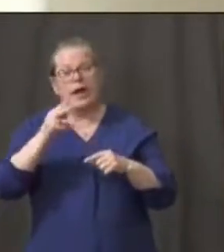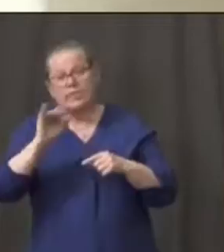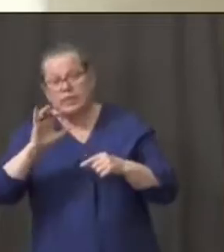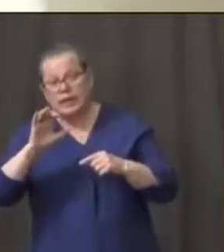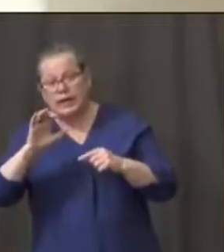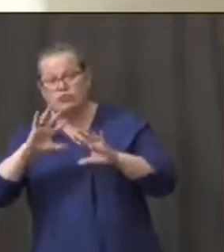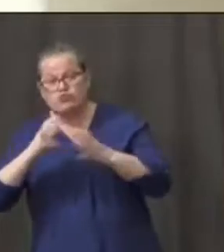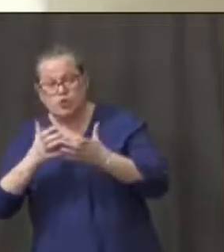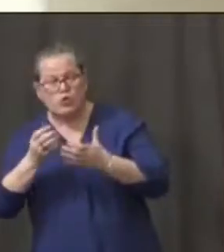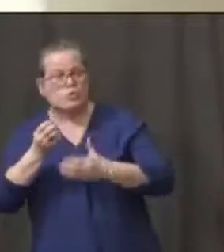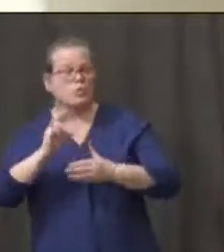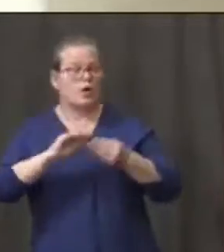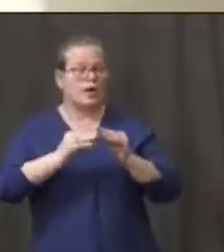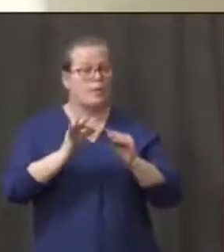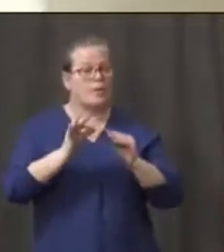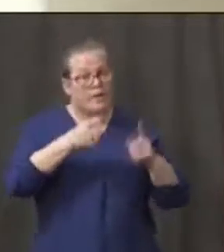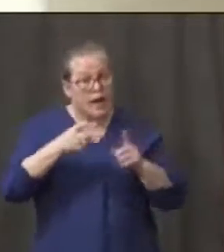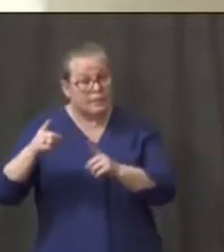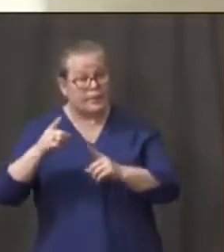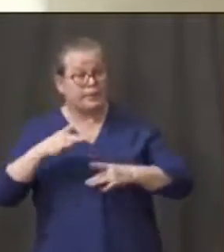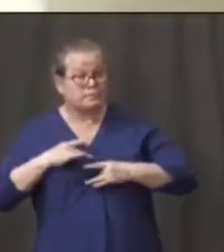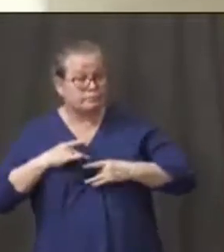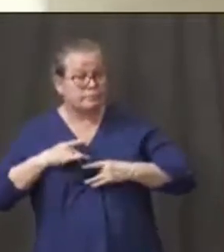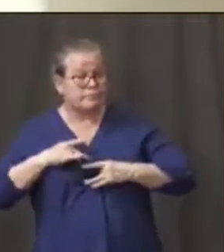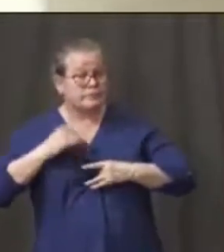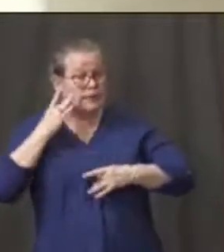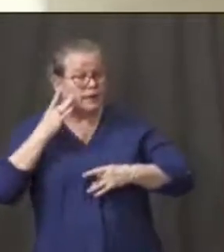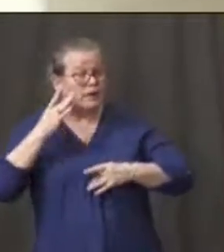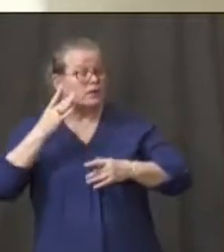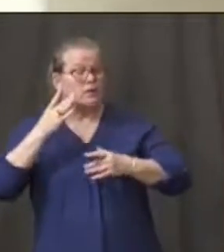in state prisons?